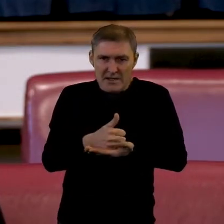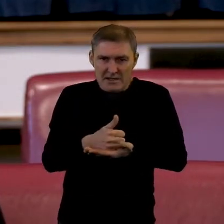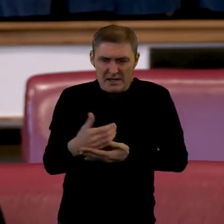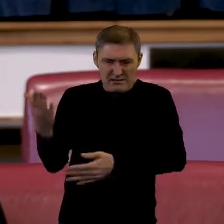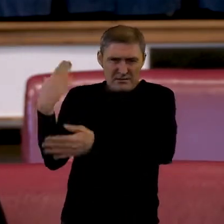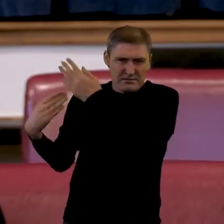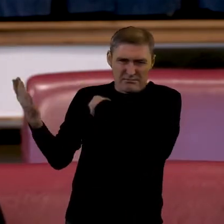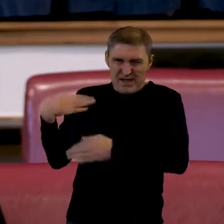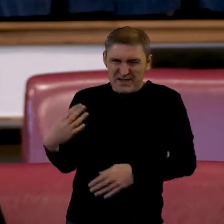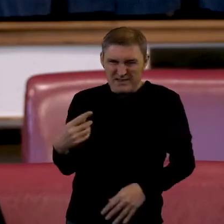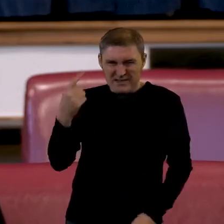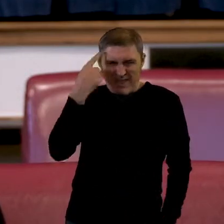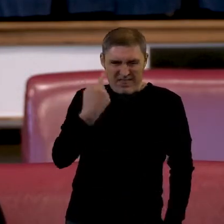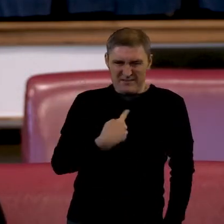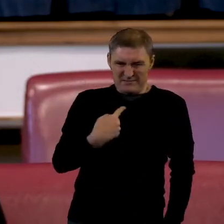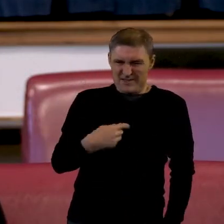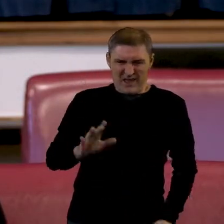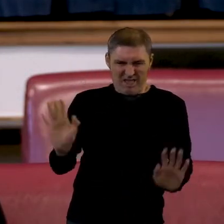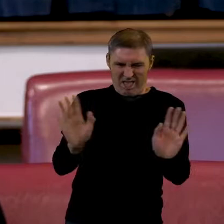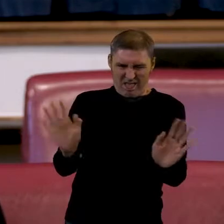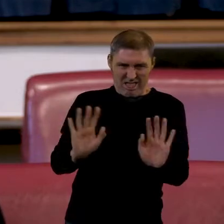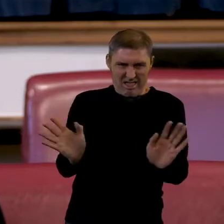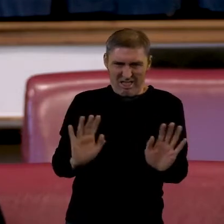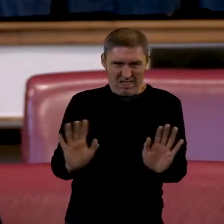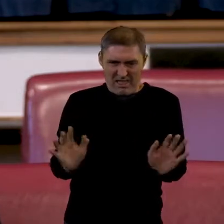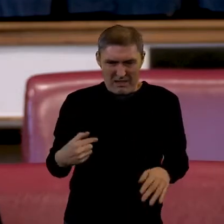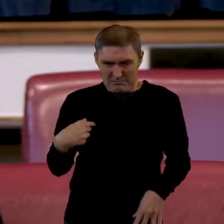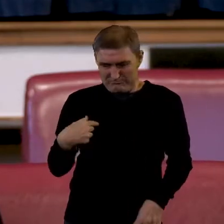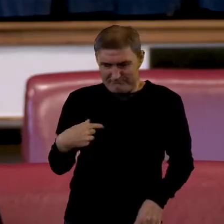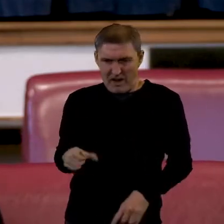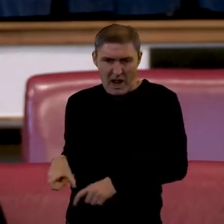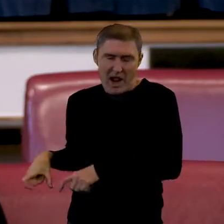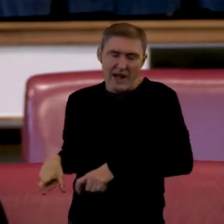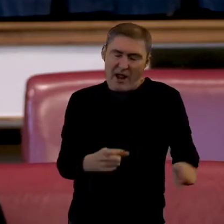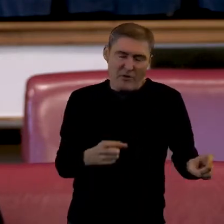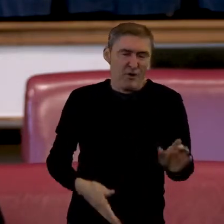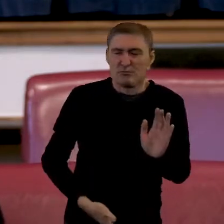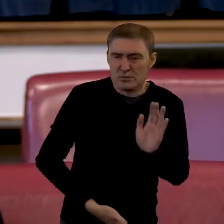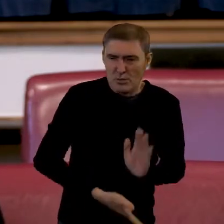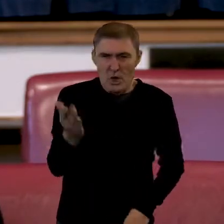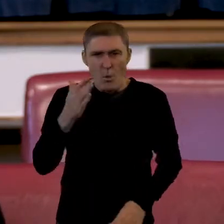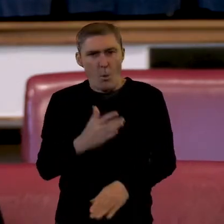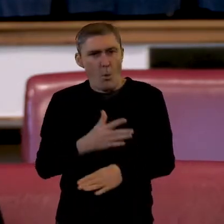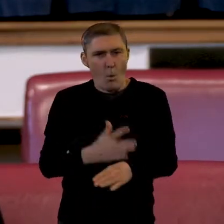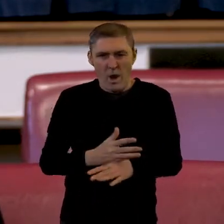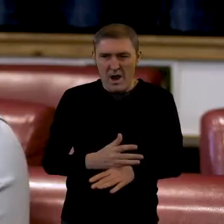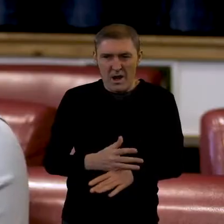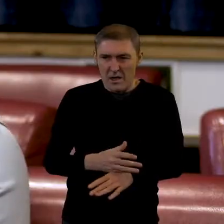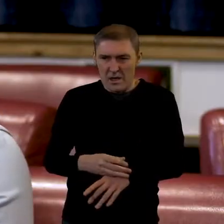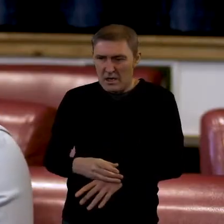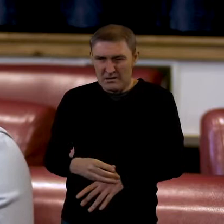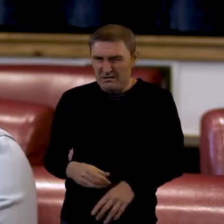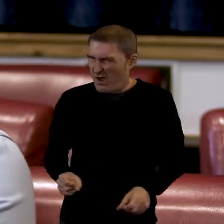with myself I was carrying on trying to feel okay going to work, doing the usual things and I wasn't okay.